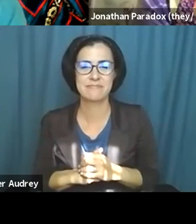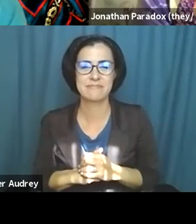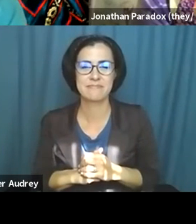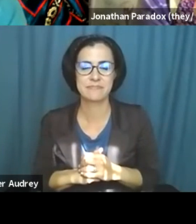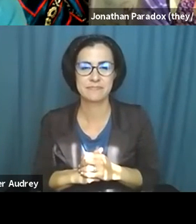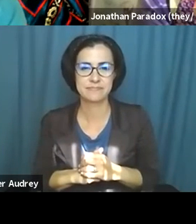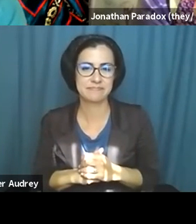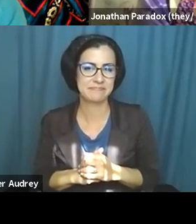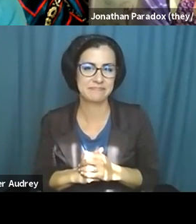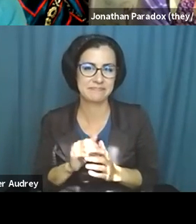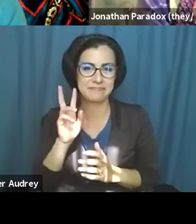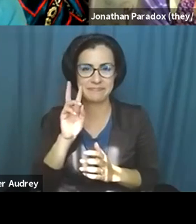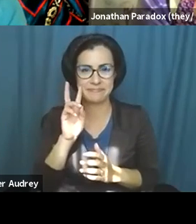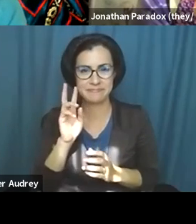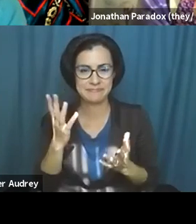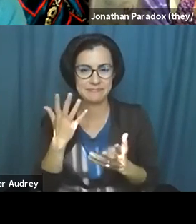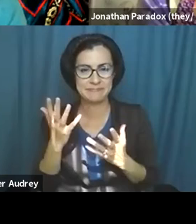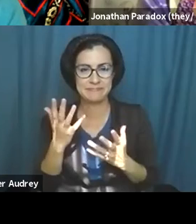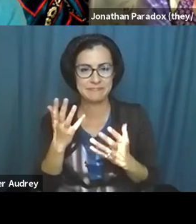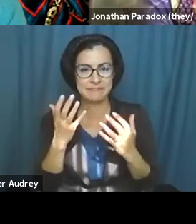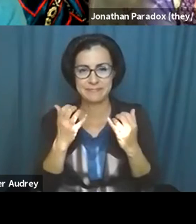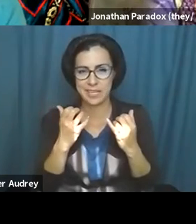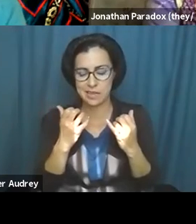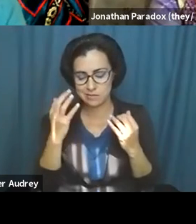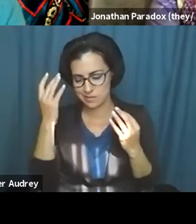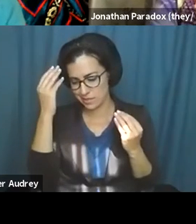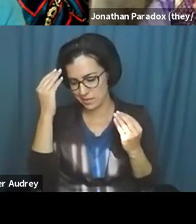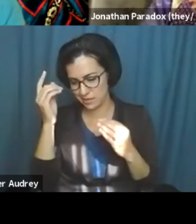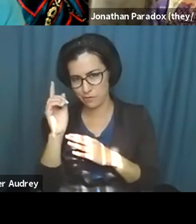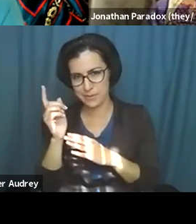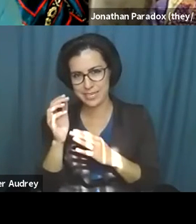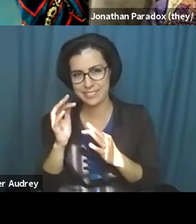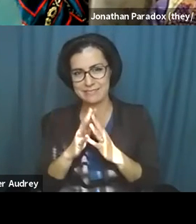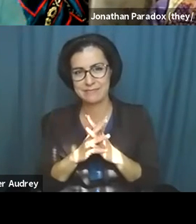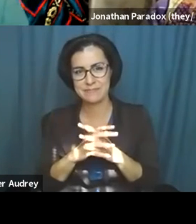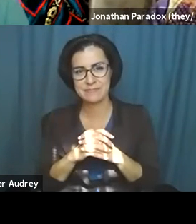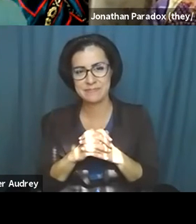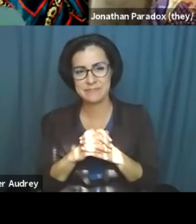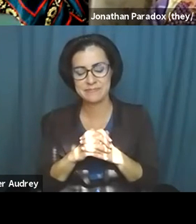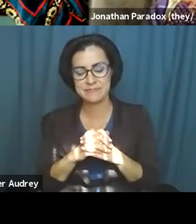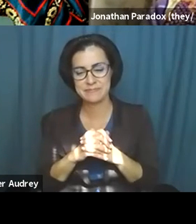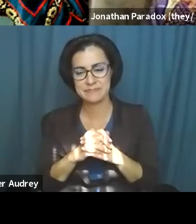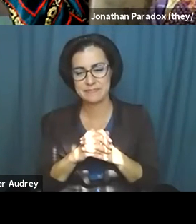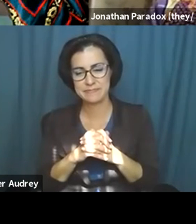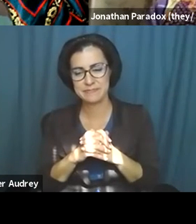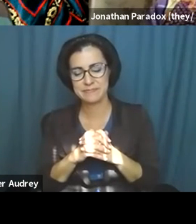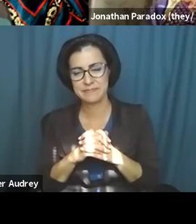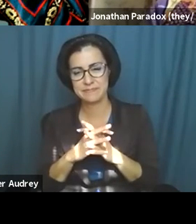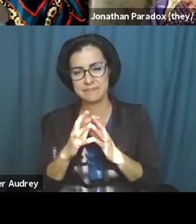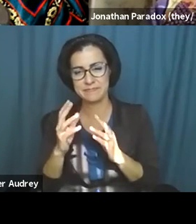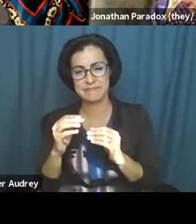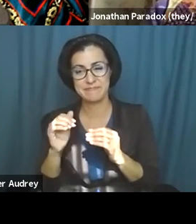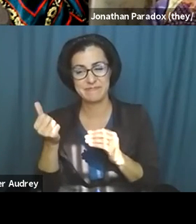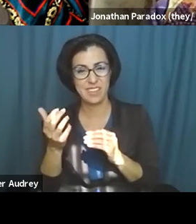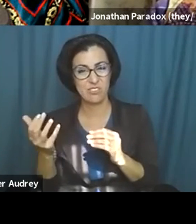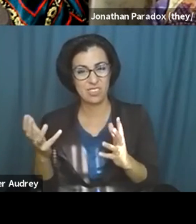let's see. I'm just gonna take a second to think if there's anything else I really, really